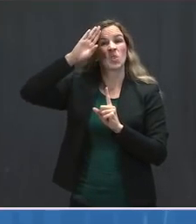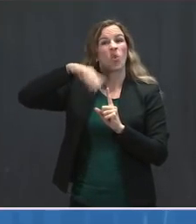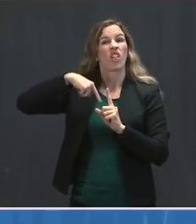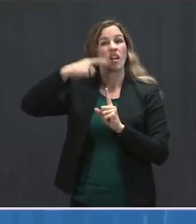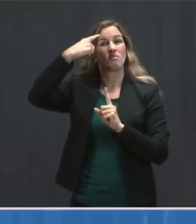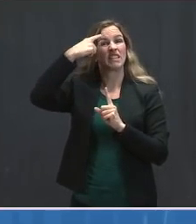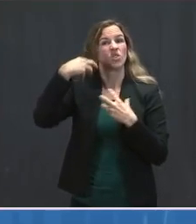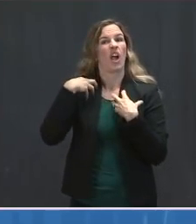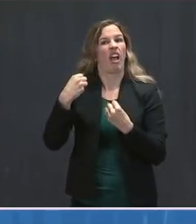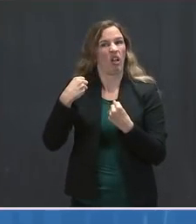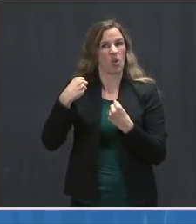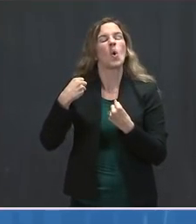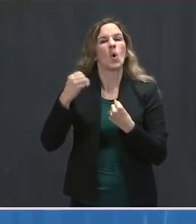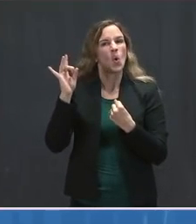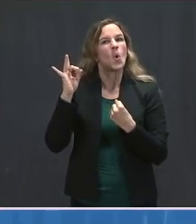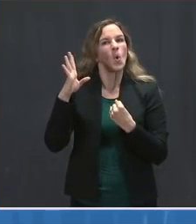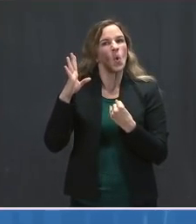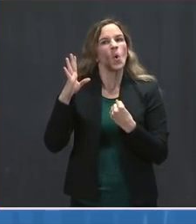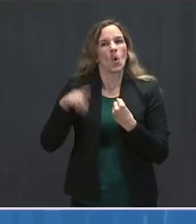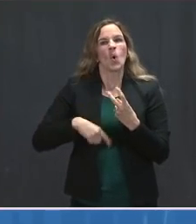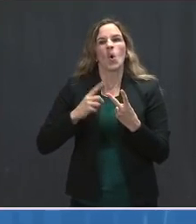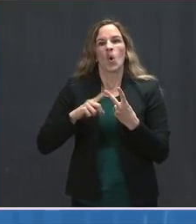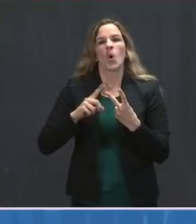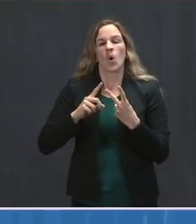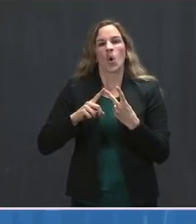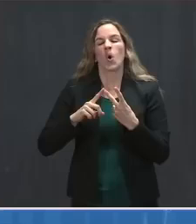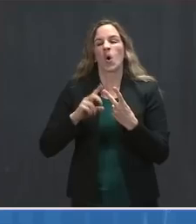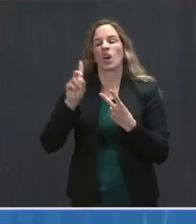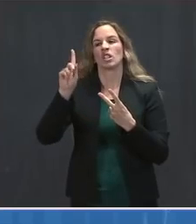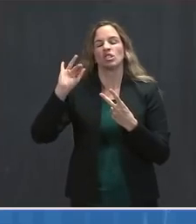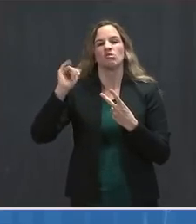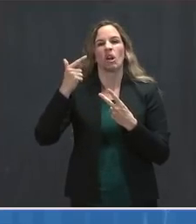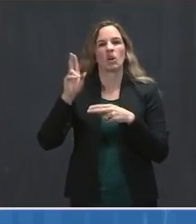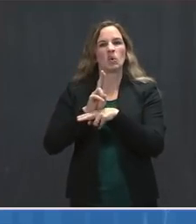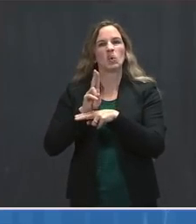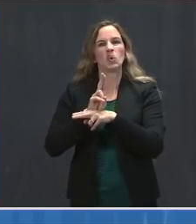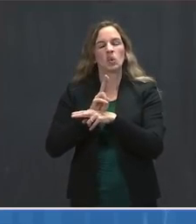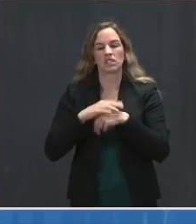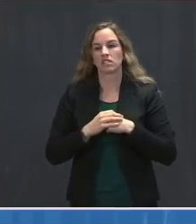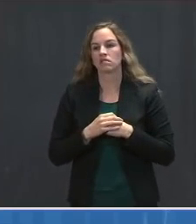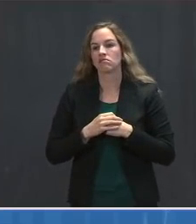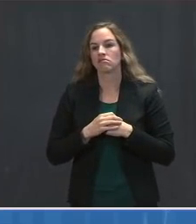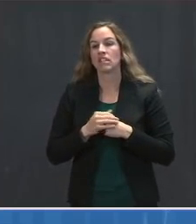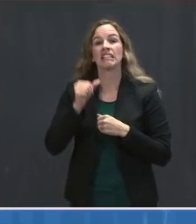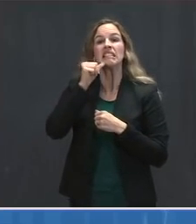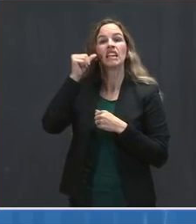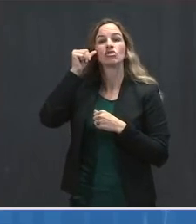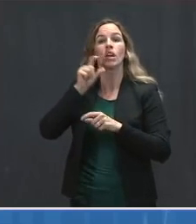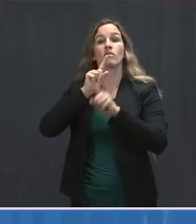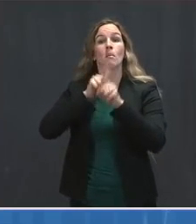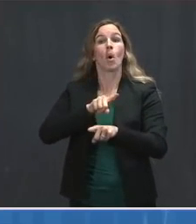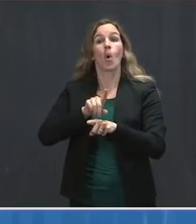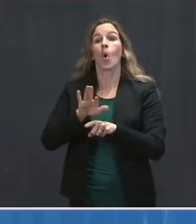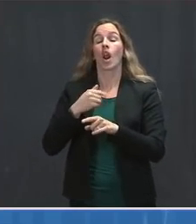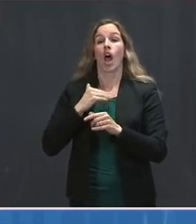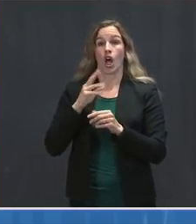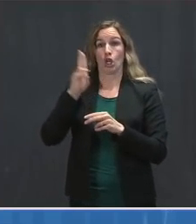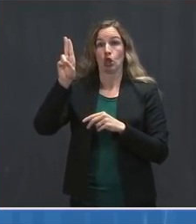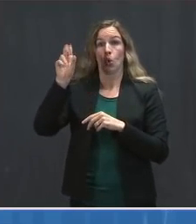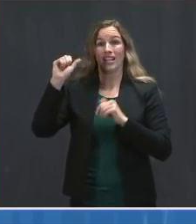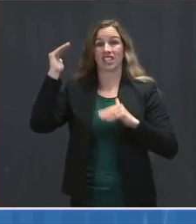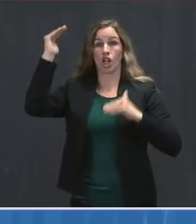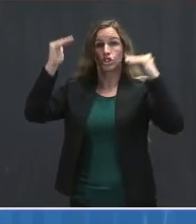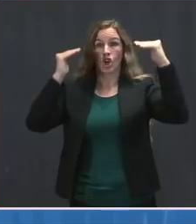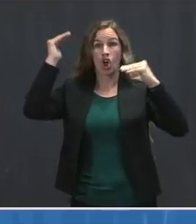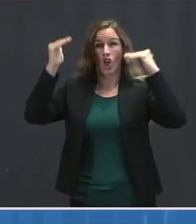substance abuse. Yesterday, CDC reported a study in the MMWR among U.S. adults and found that 28